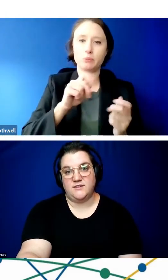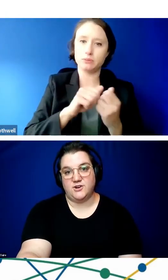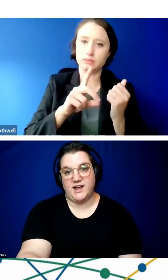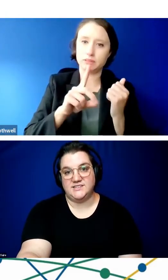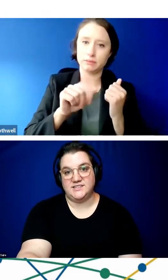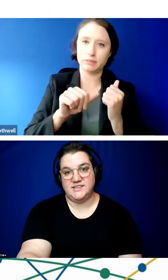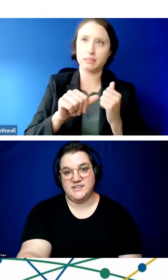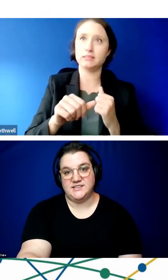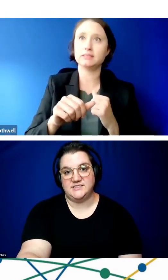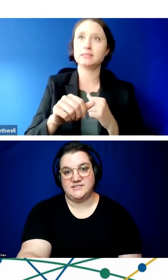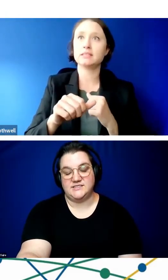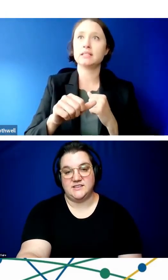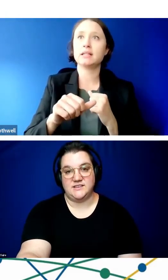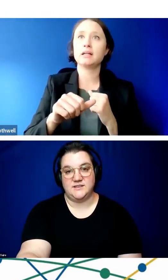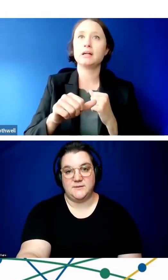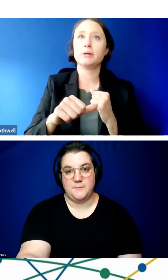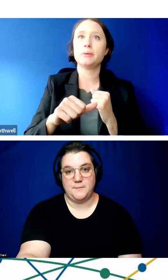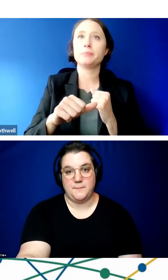Covered entities